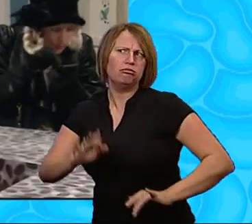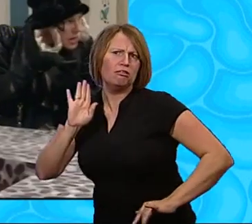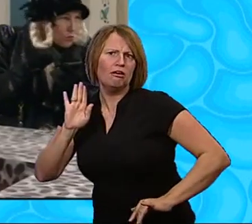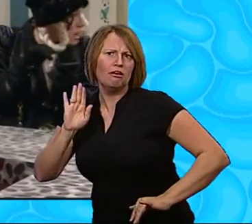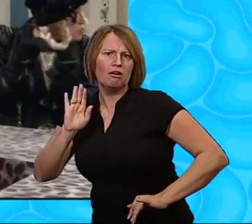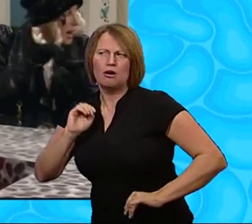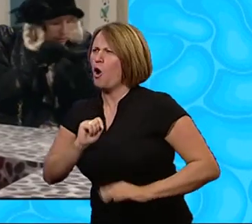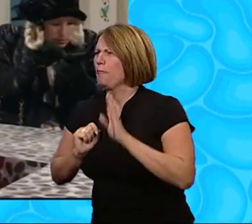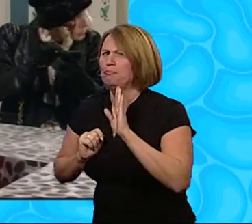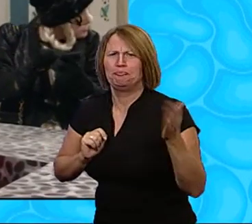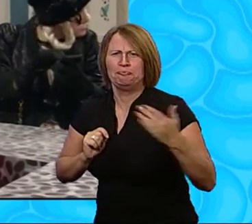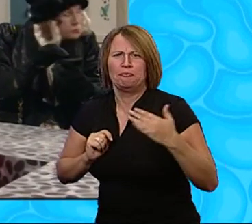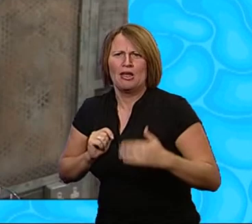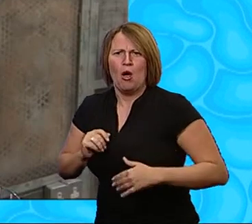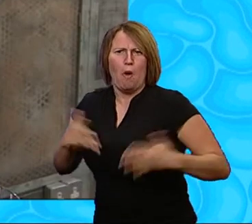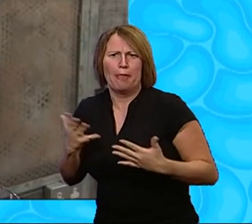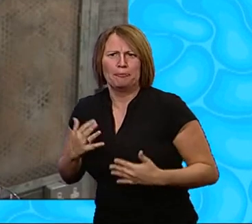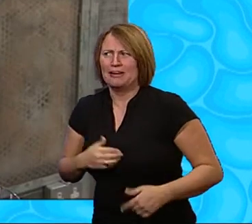Oh! What's she have?